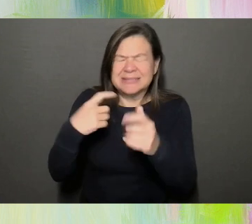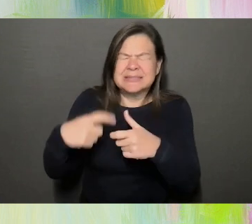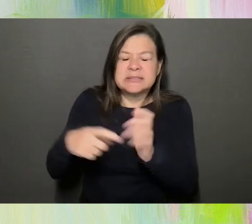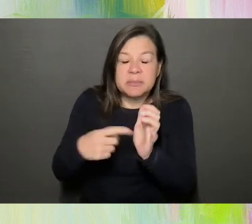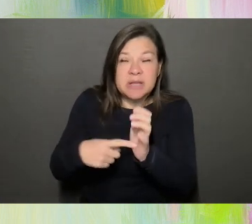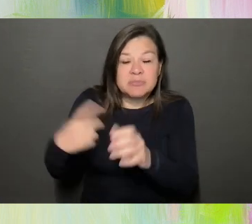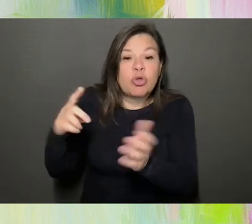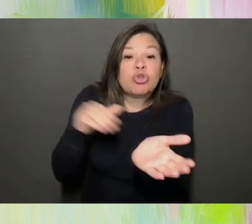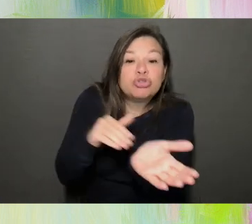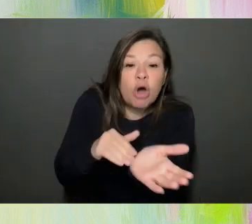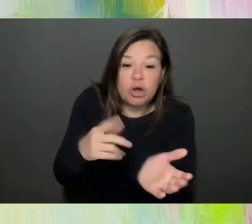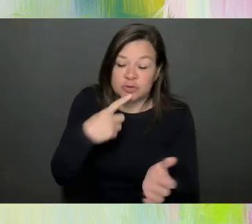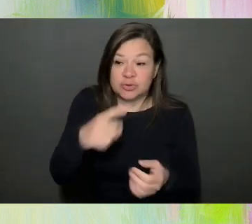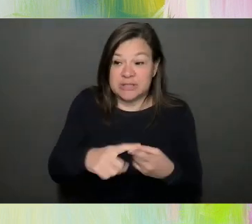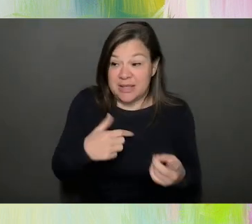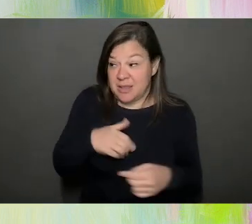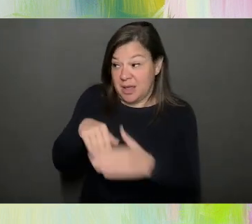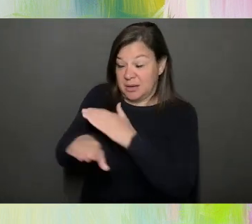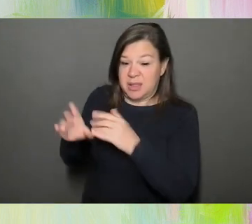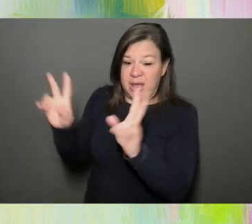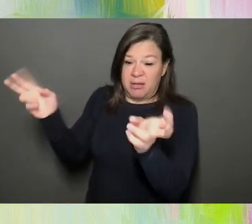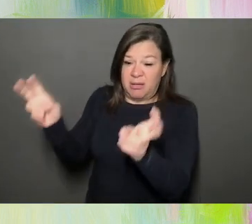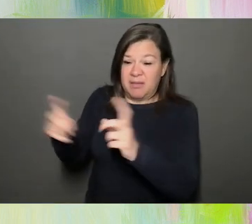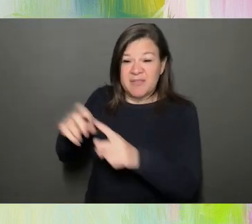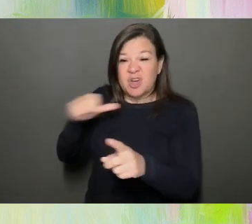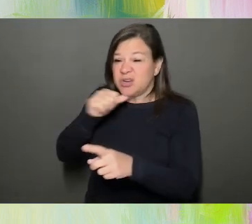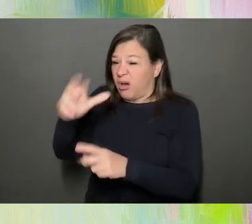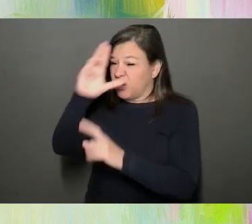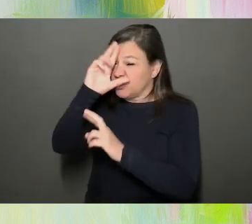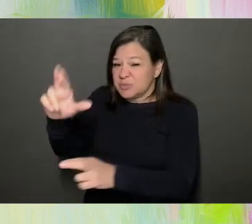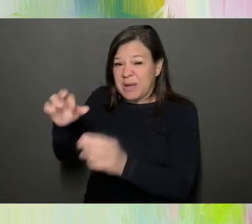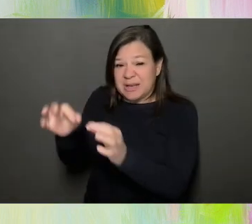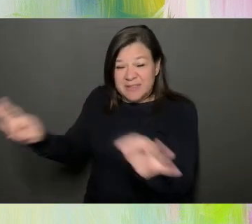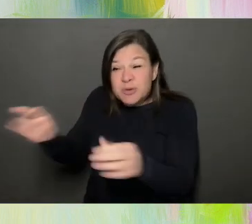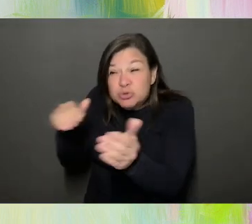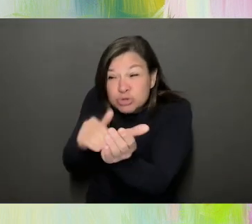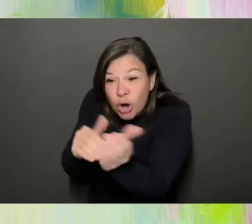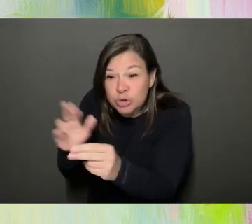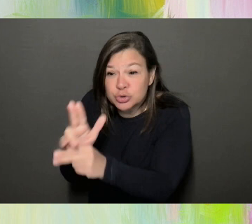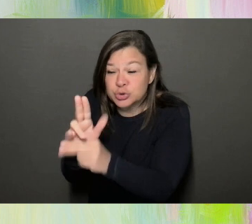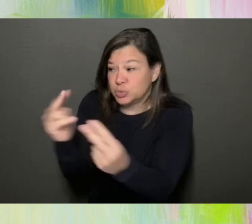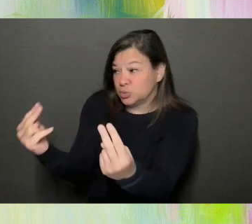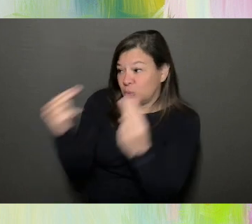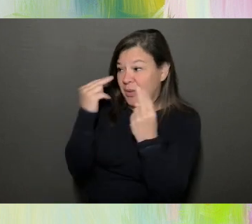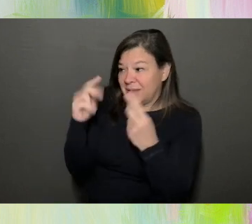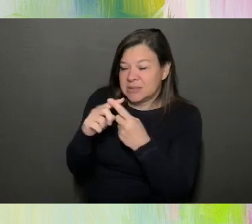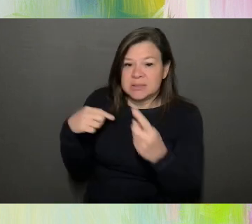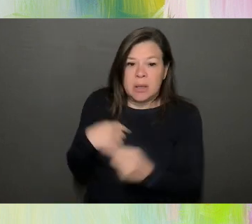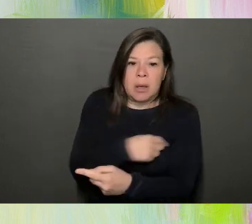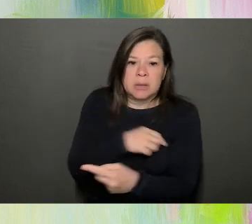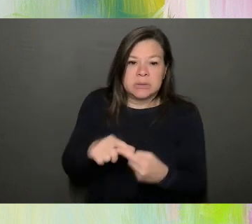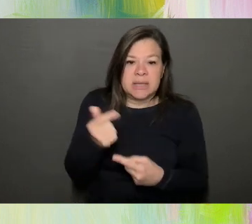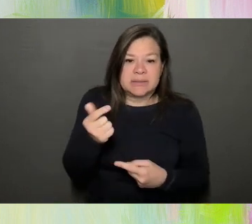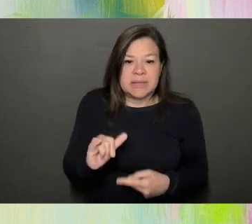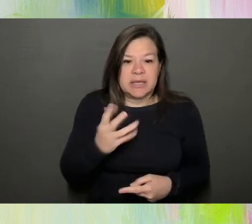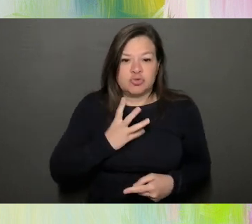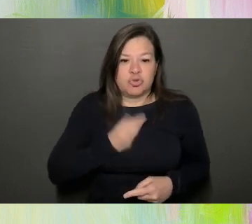us also the doctors. So you can imagine how, how the participants feel, uh,